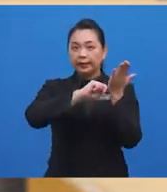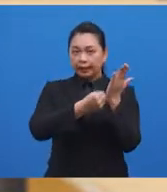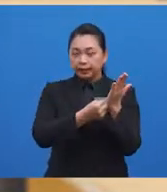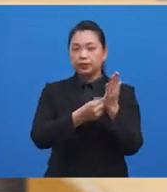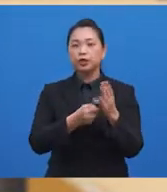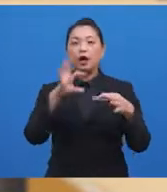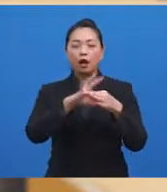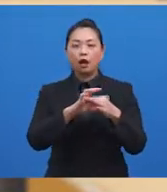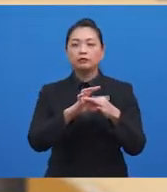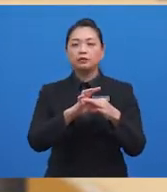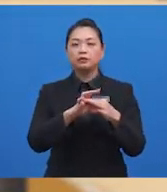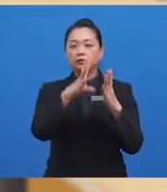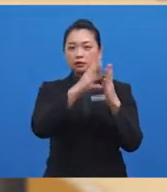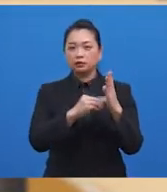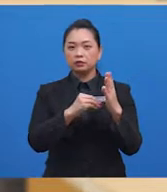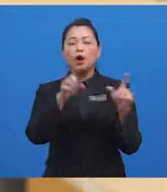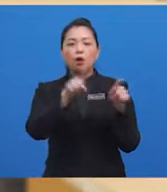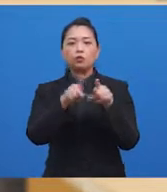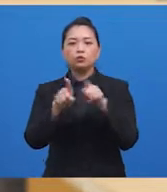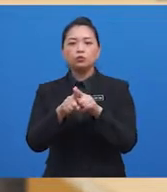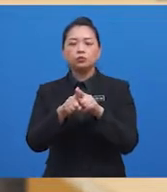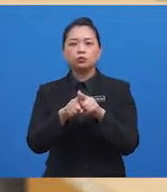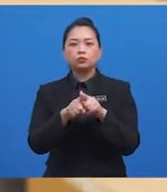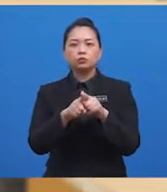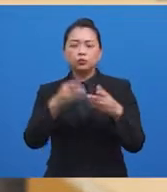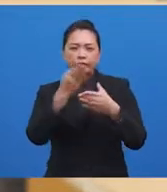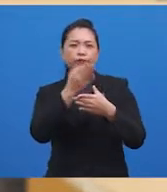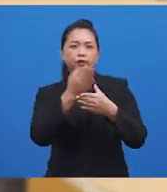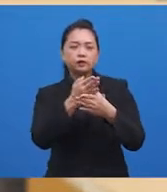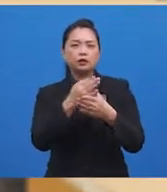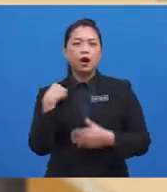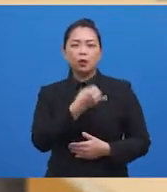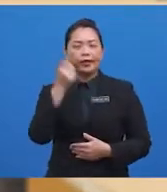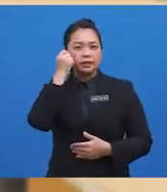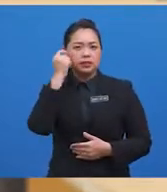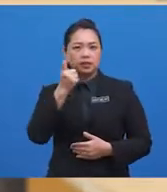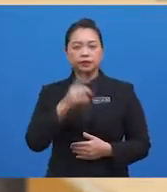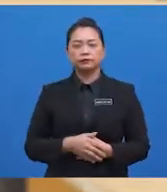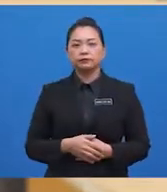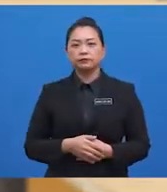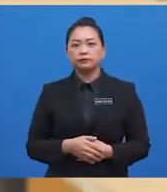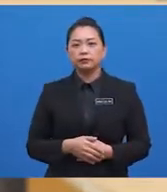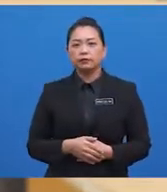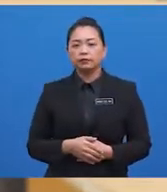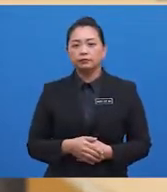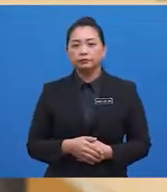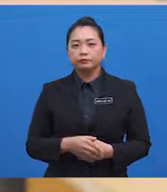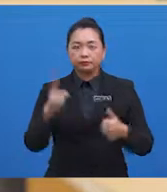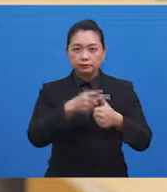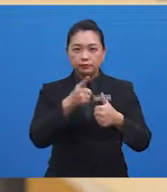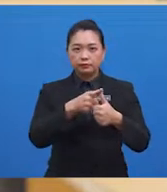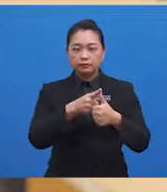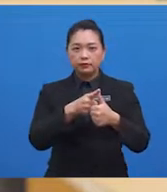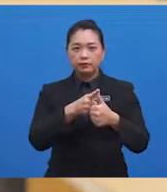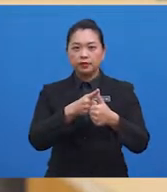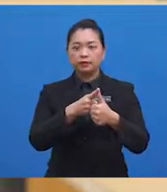also influences our understanding of them. The first text is a first-person narrative. Due to the purpose of